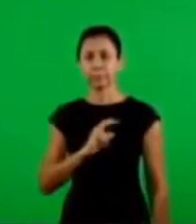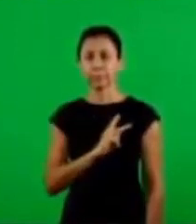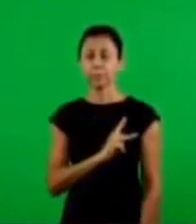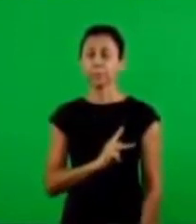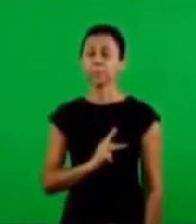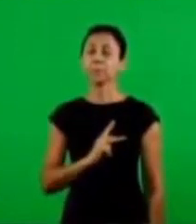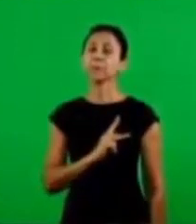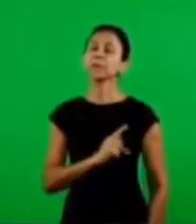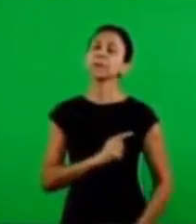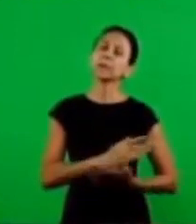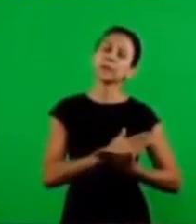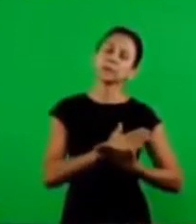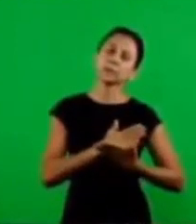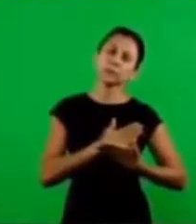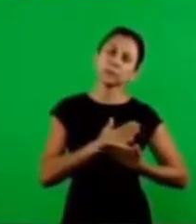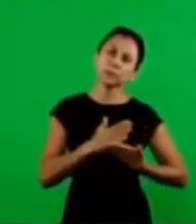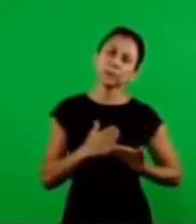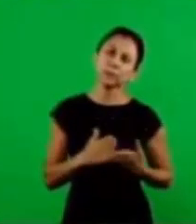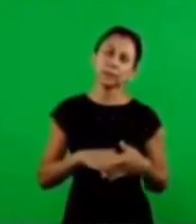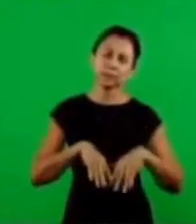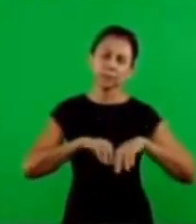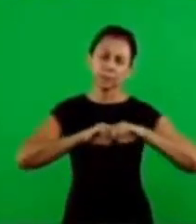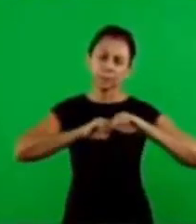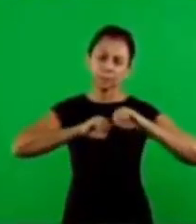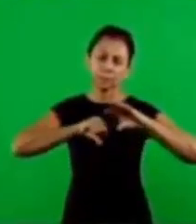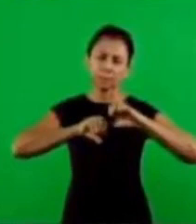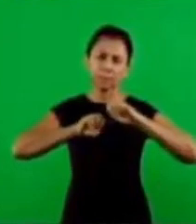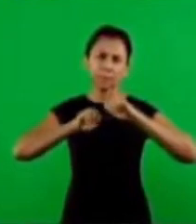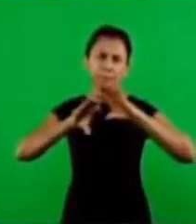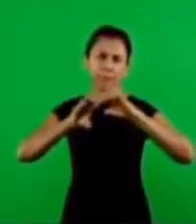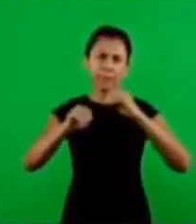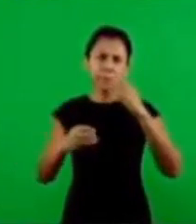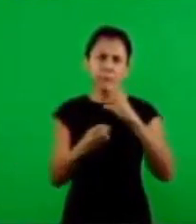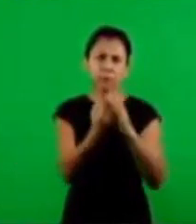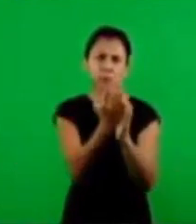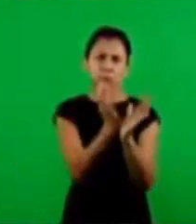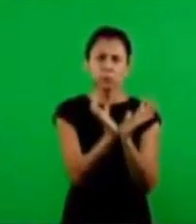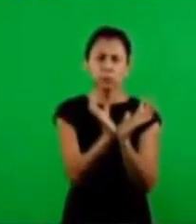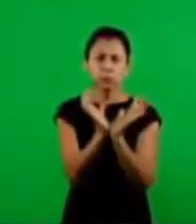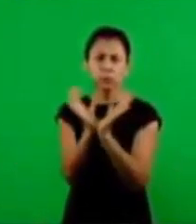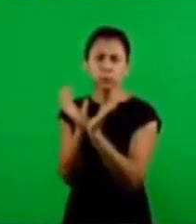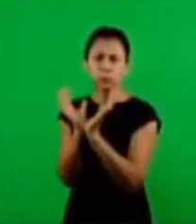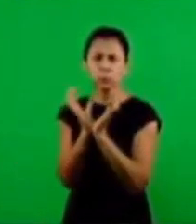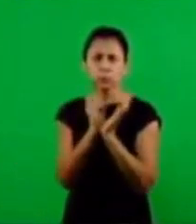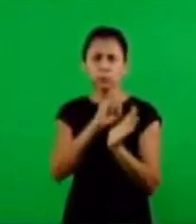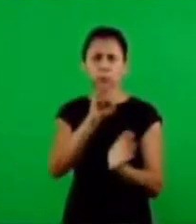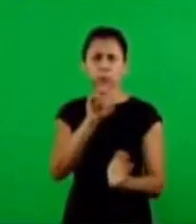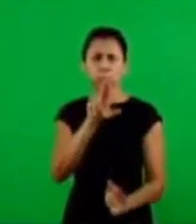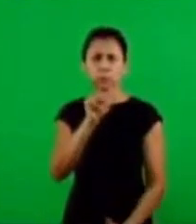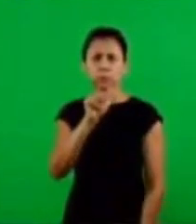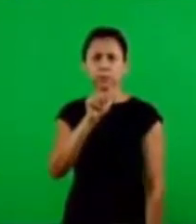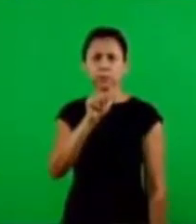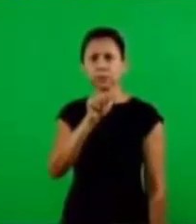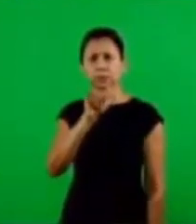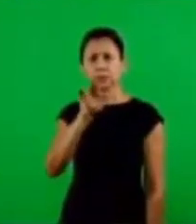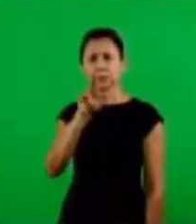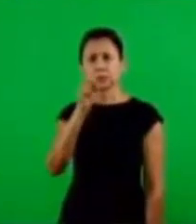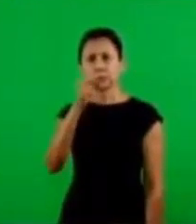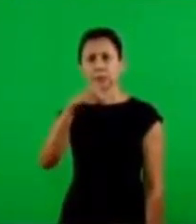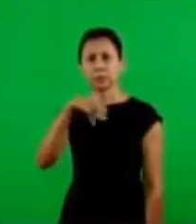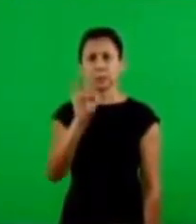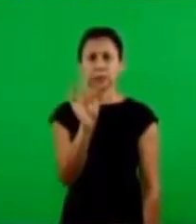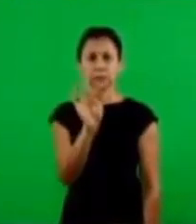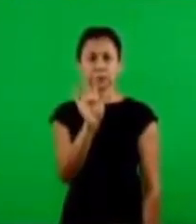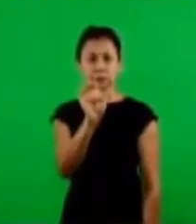belonged to the Old Testament. So, it's interesting that when Paul begins his teaching, a group rises up called Josiah's